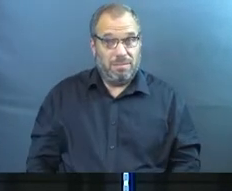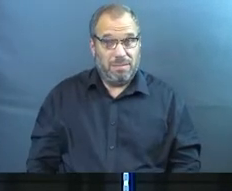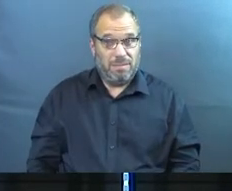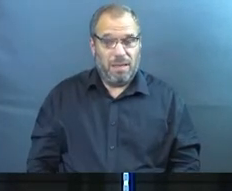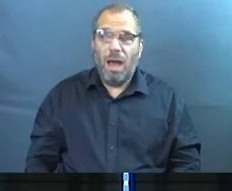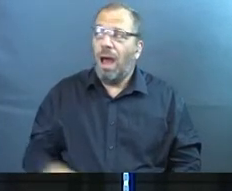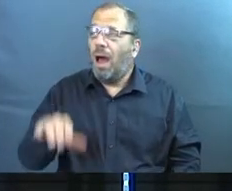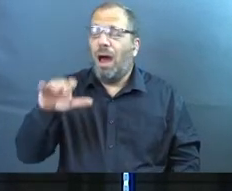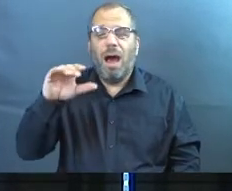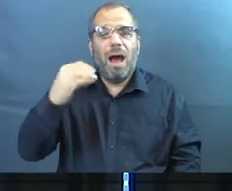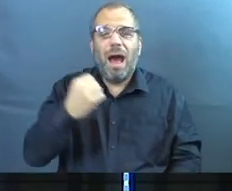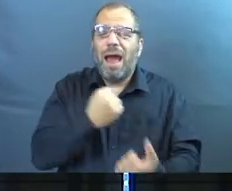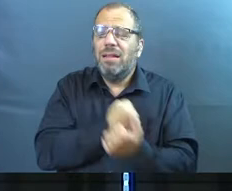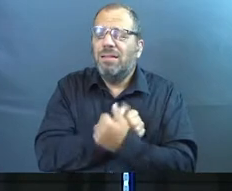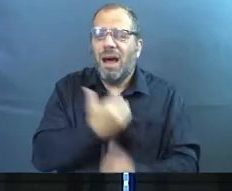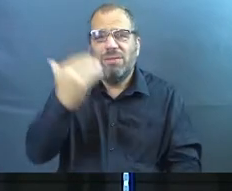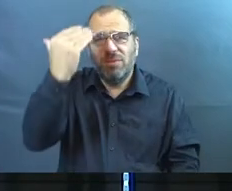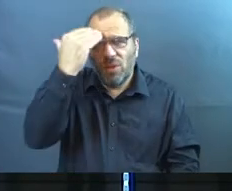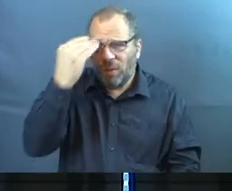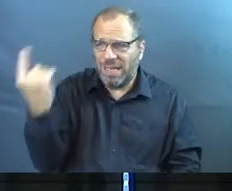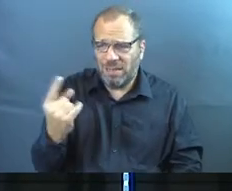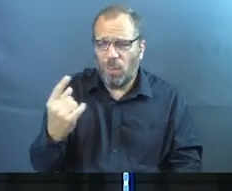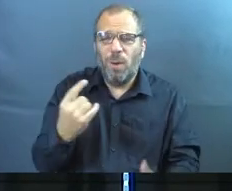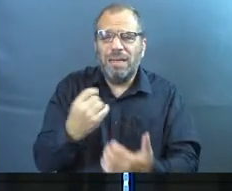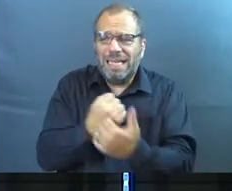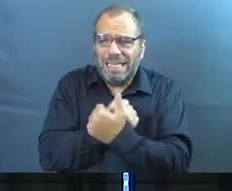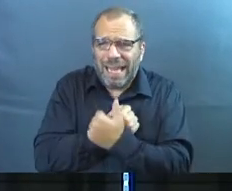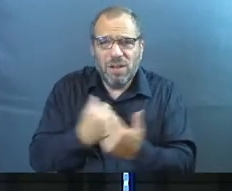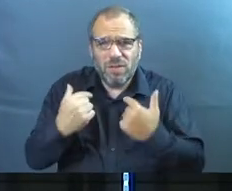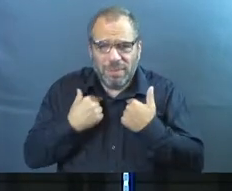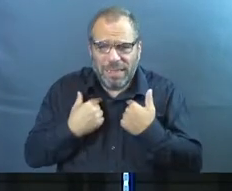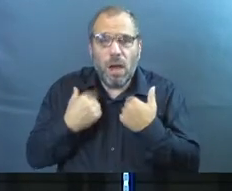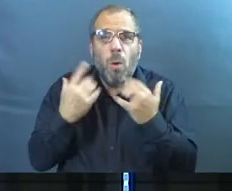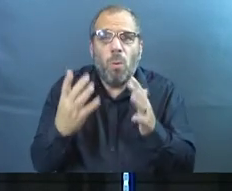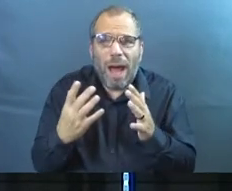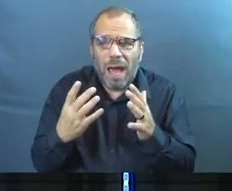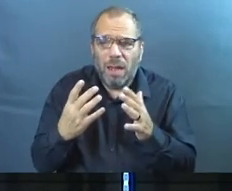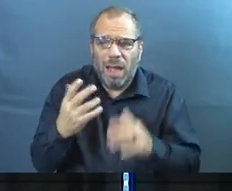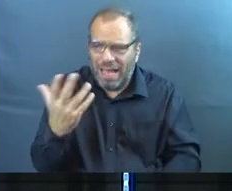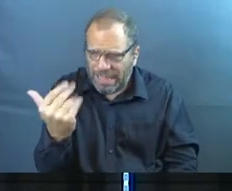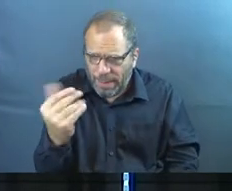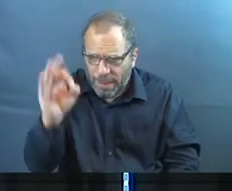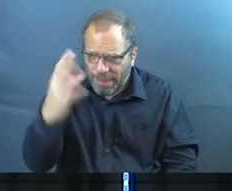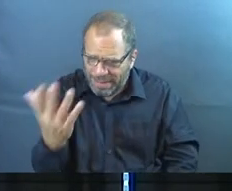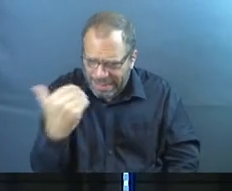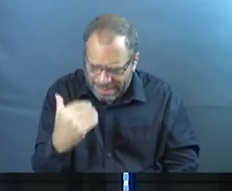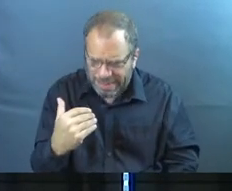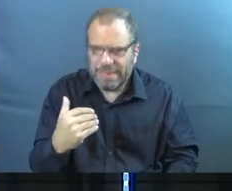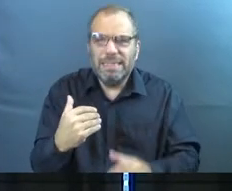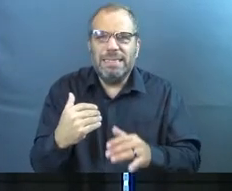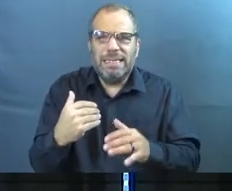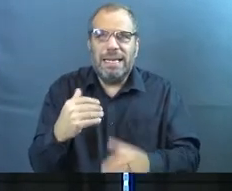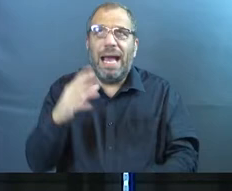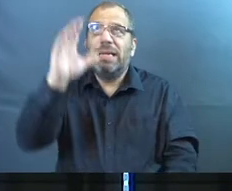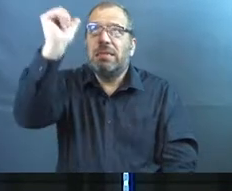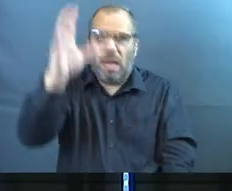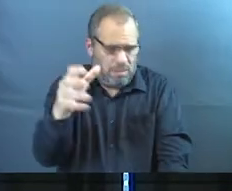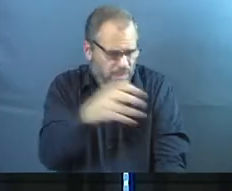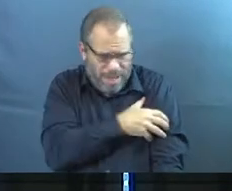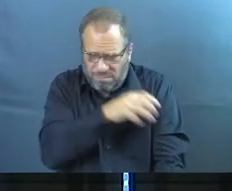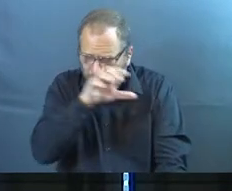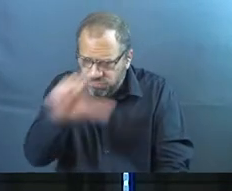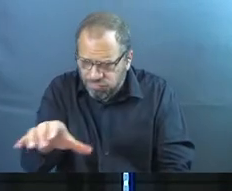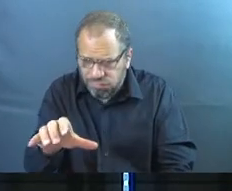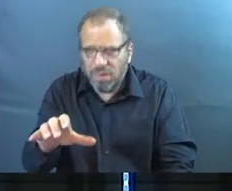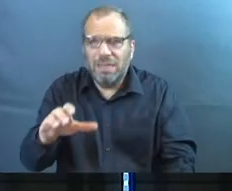I love knowing that somebody cares about me enough to pull me aside and to bring the power of God to